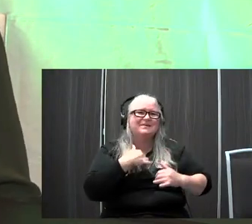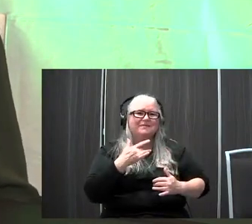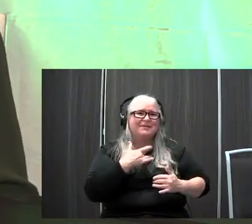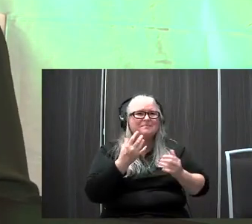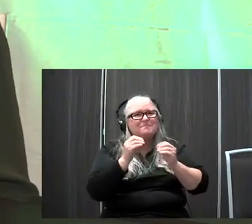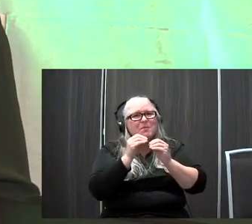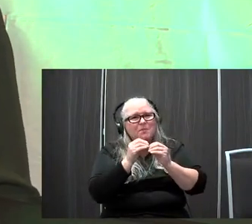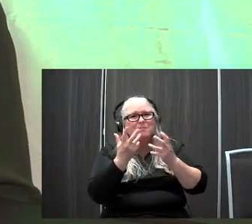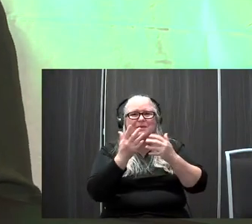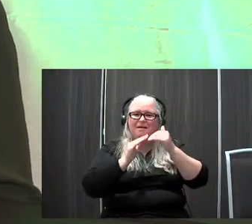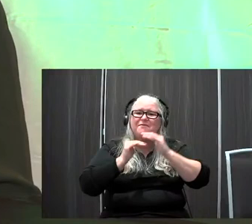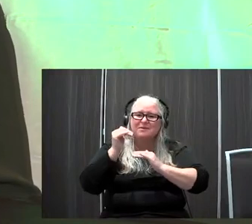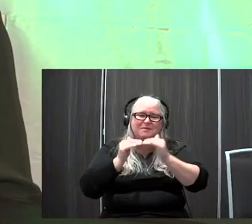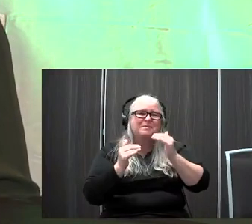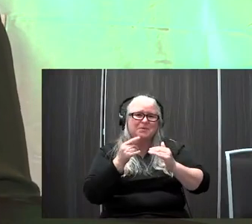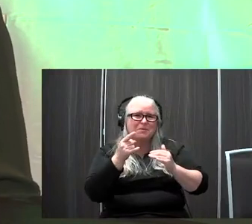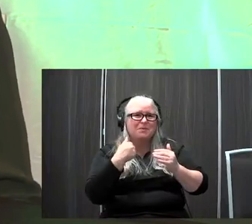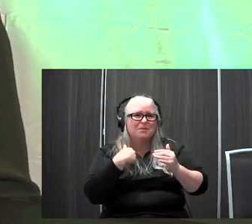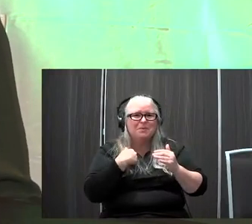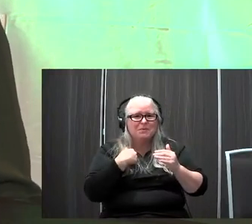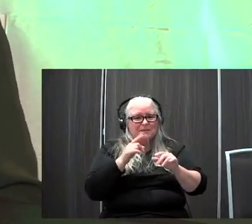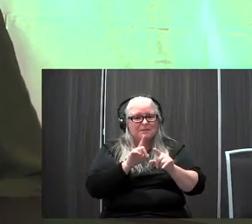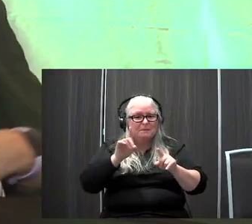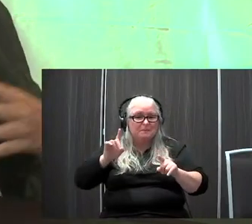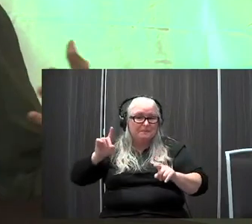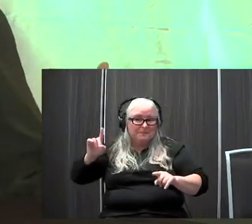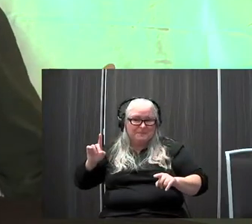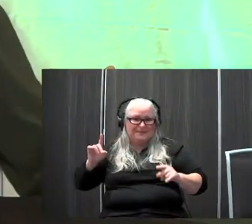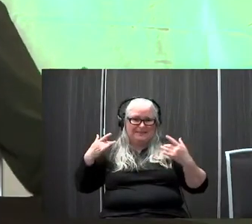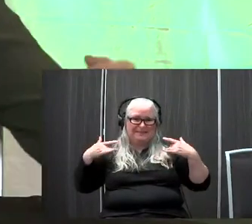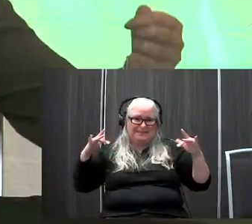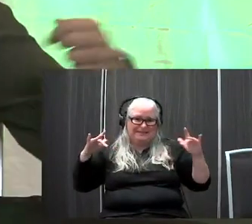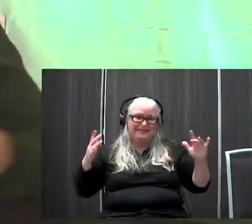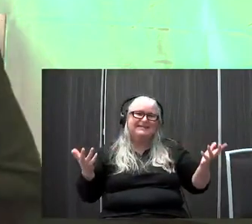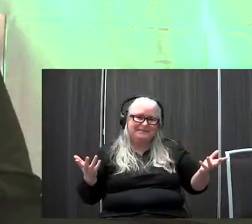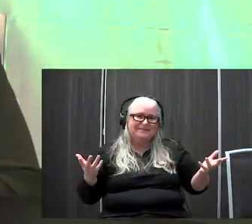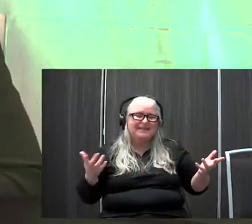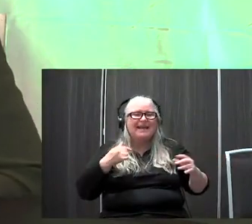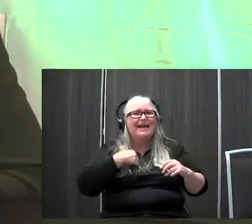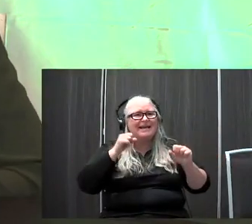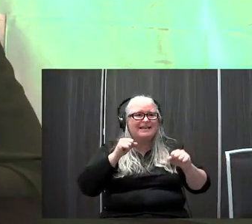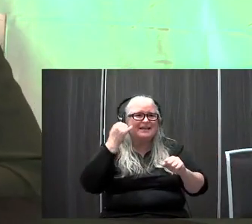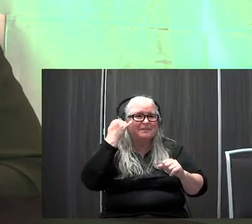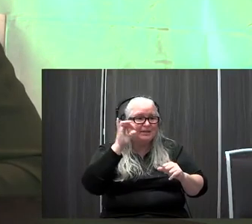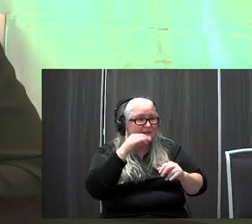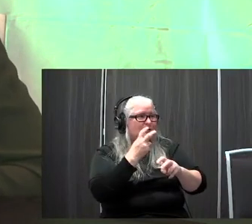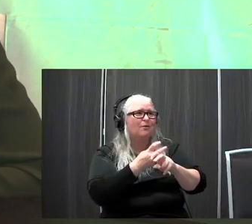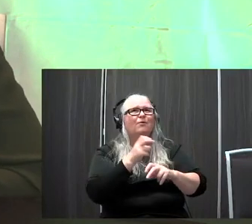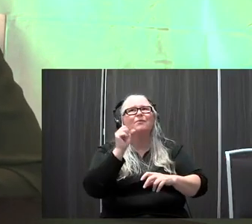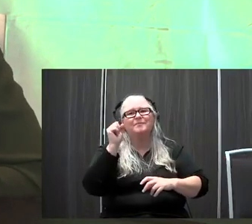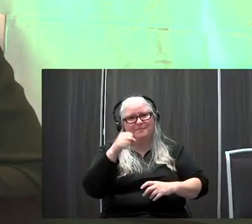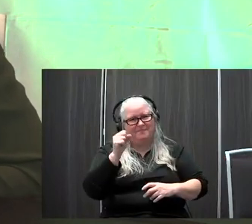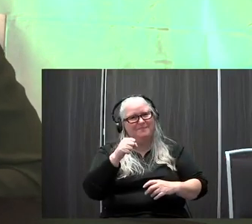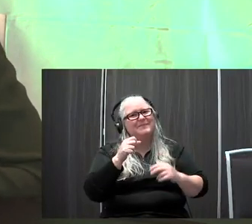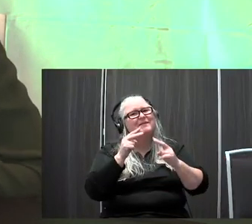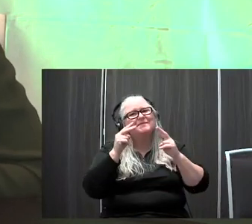like lengthening that, like, um, I don't know. I can imagine that's hard though. It's very hard to, to know,